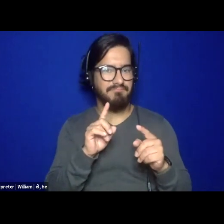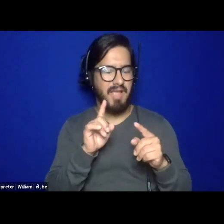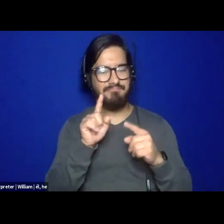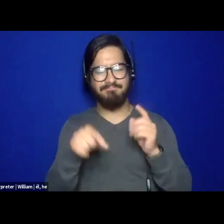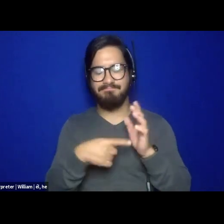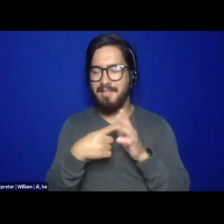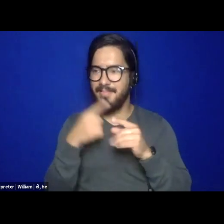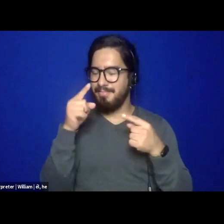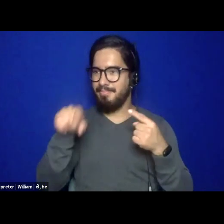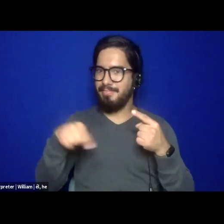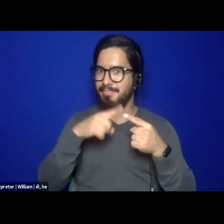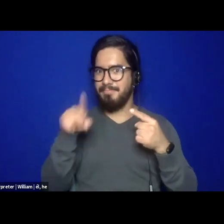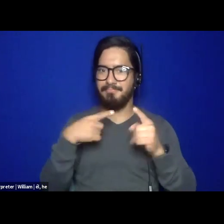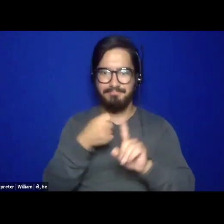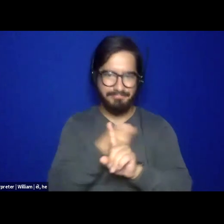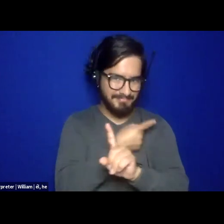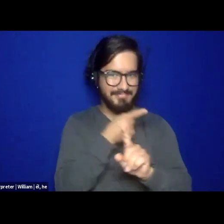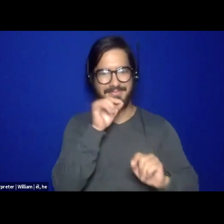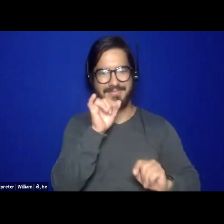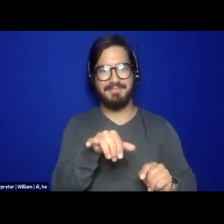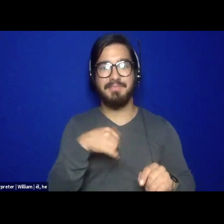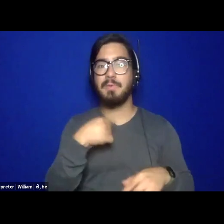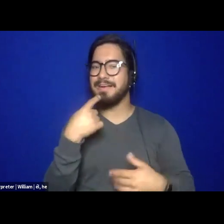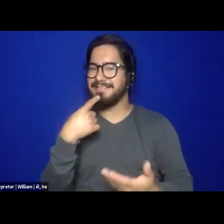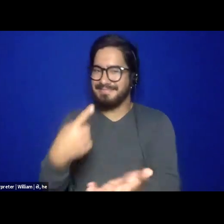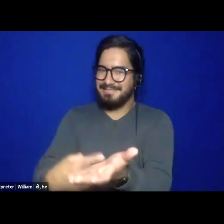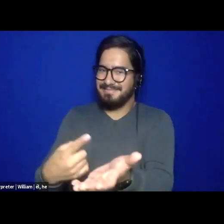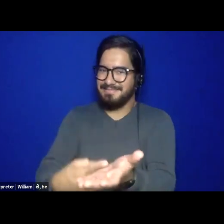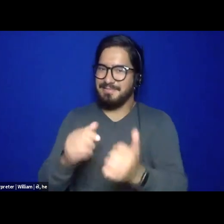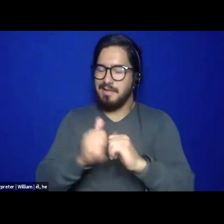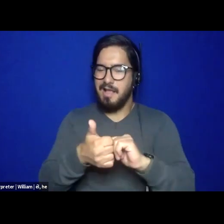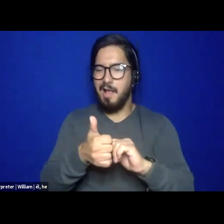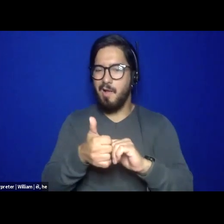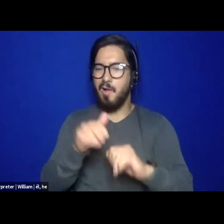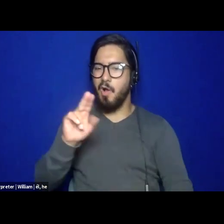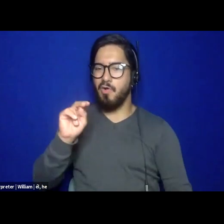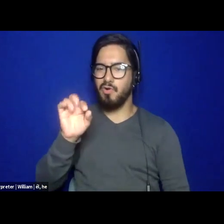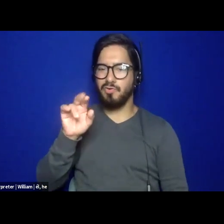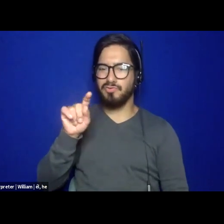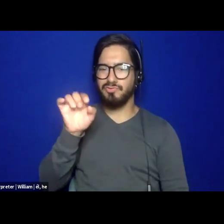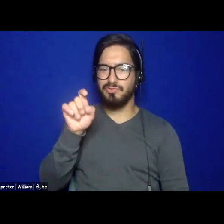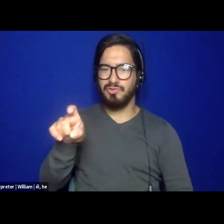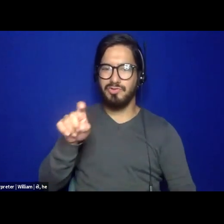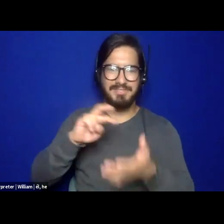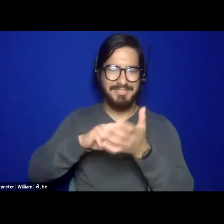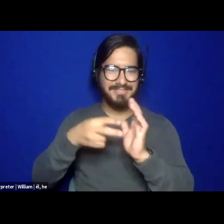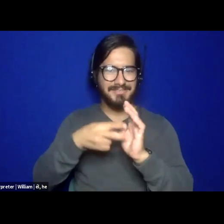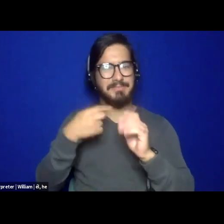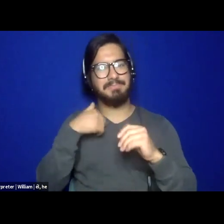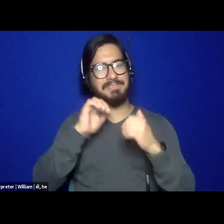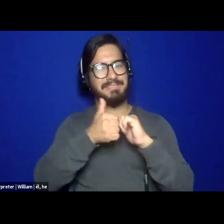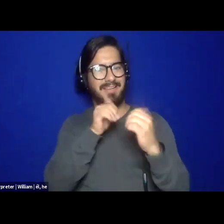person and, and the way that I show up in the work that I do, um, I really try to bring